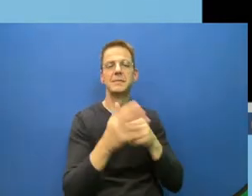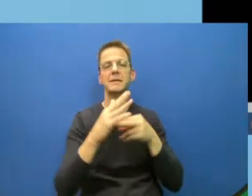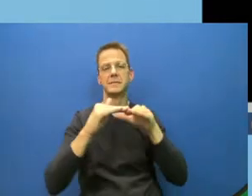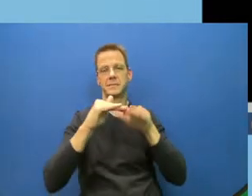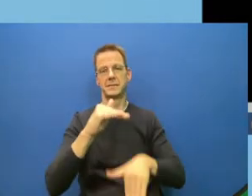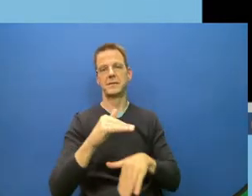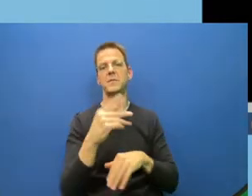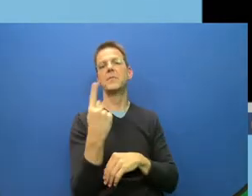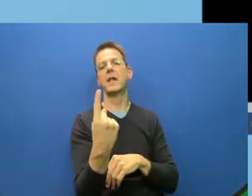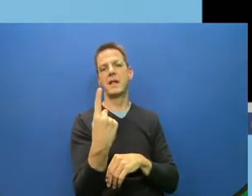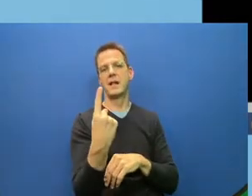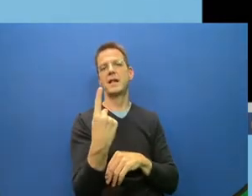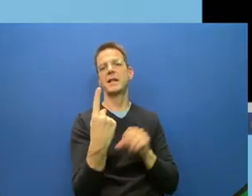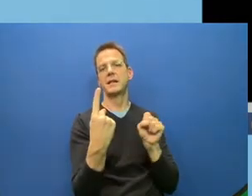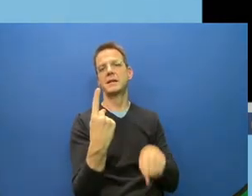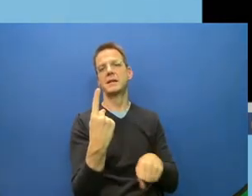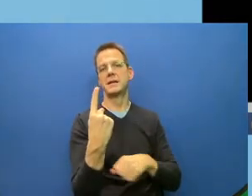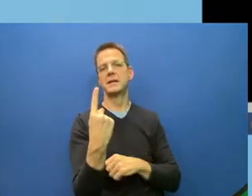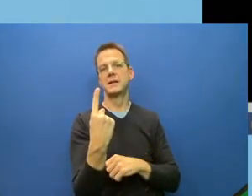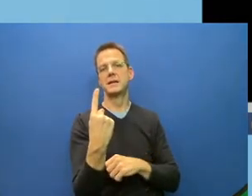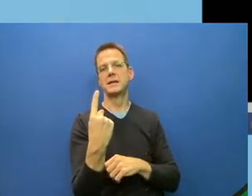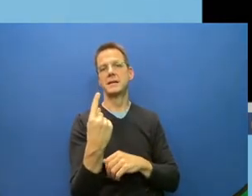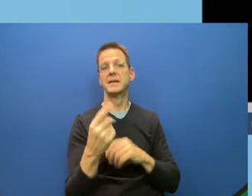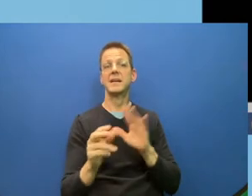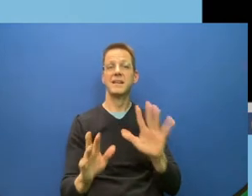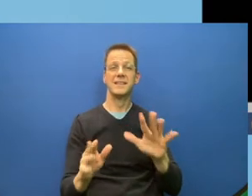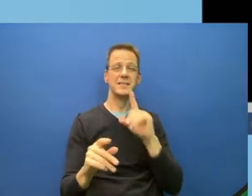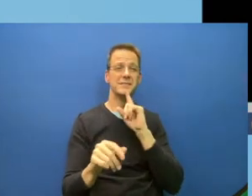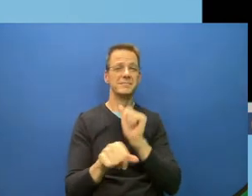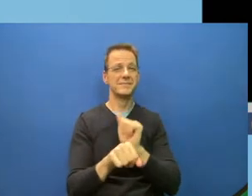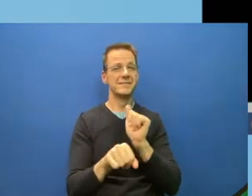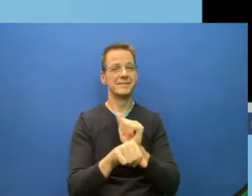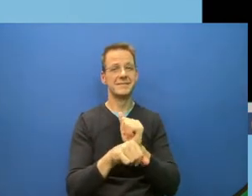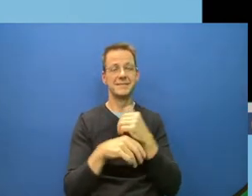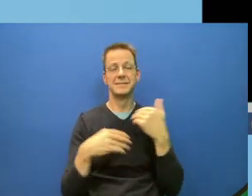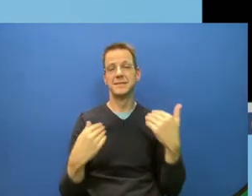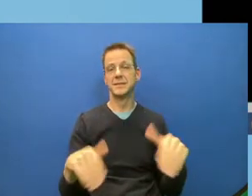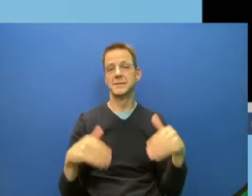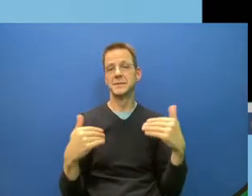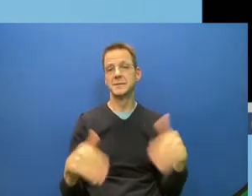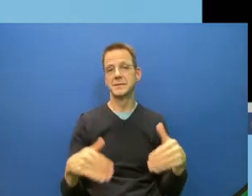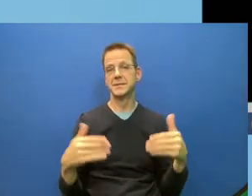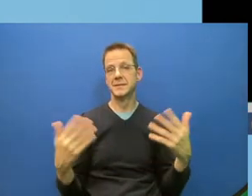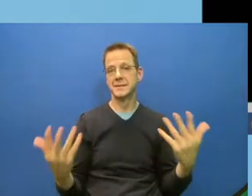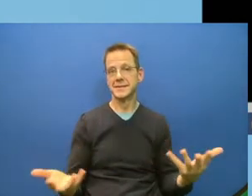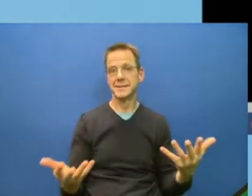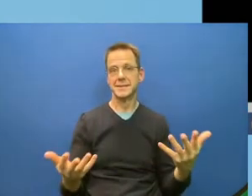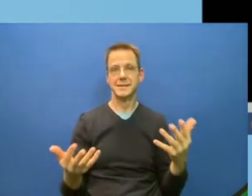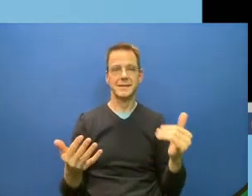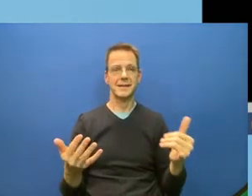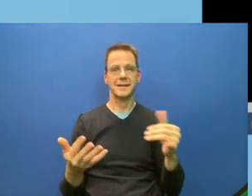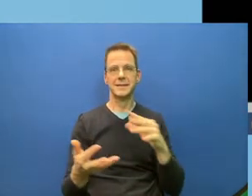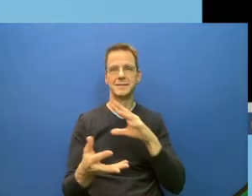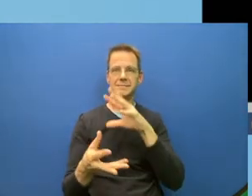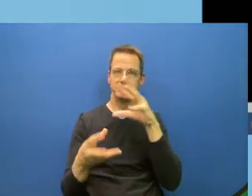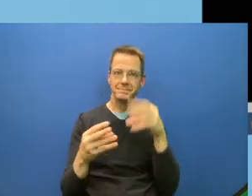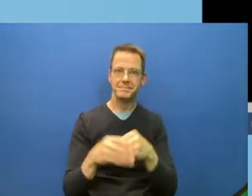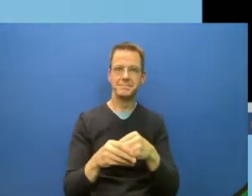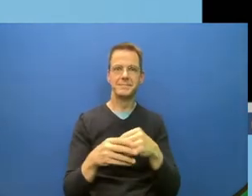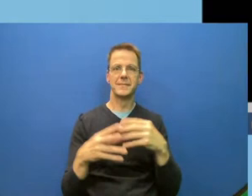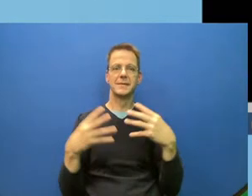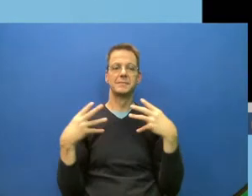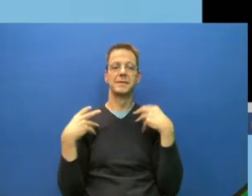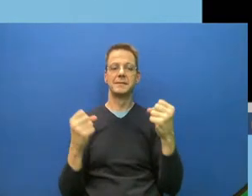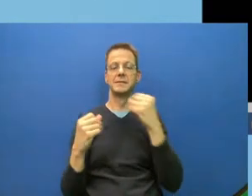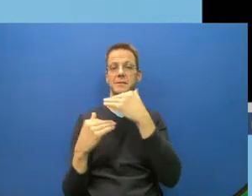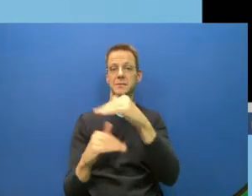with just public health measures, with a bundle of public health measures, we achieved our value, we achieved our value in the first and second wave in